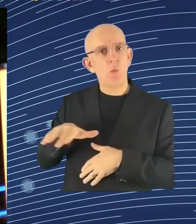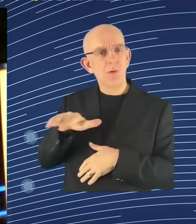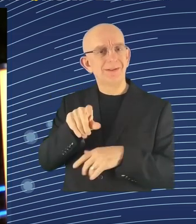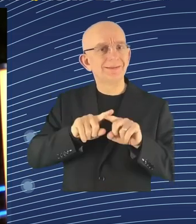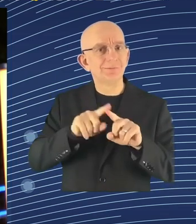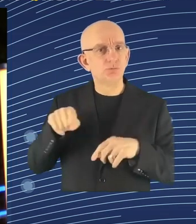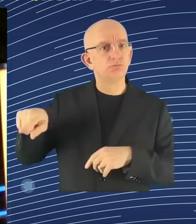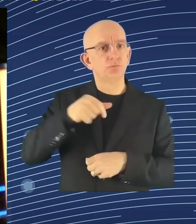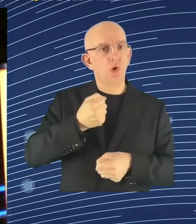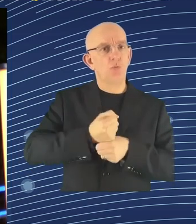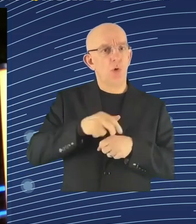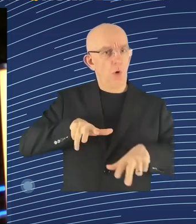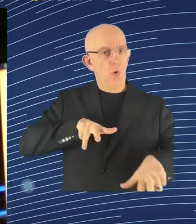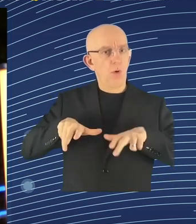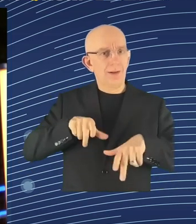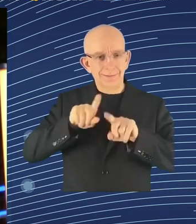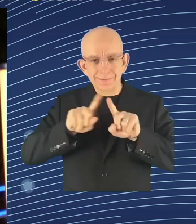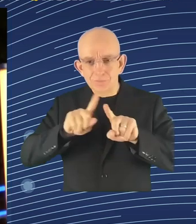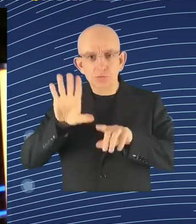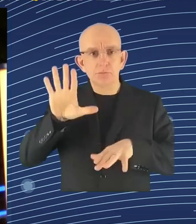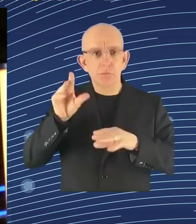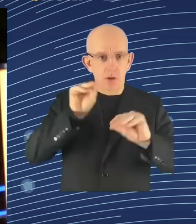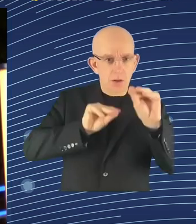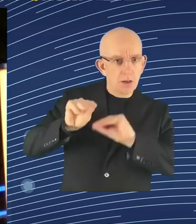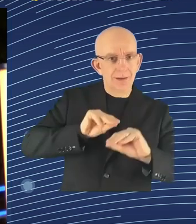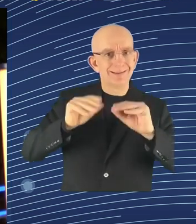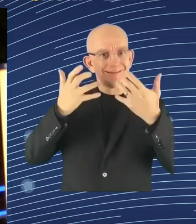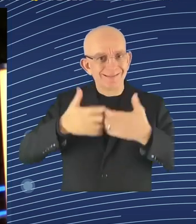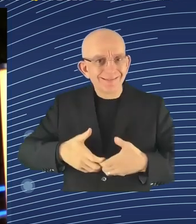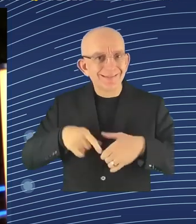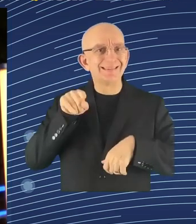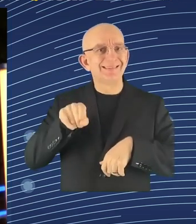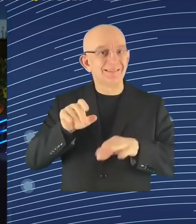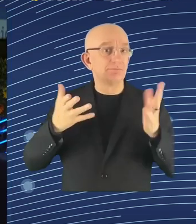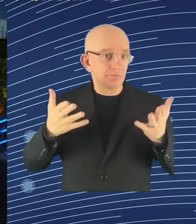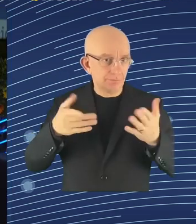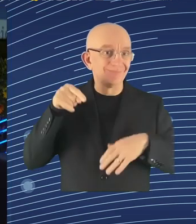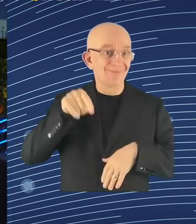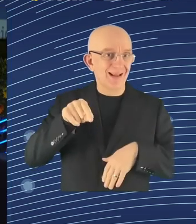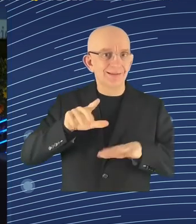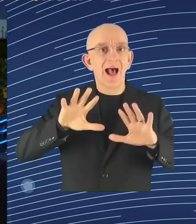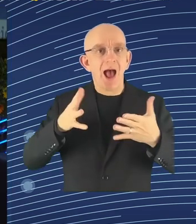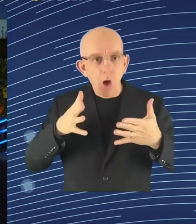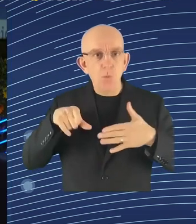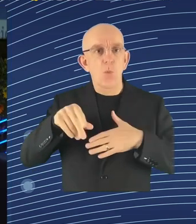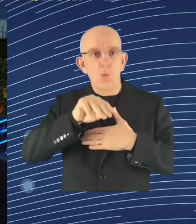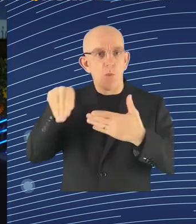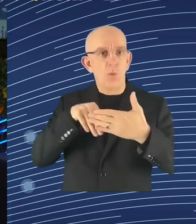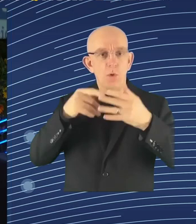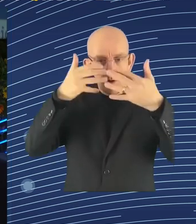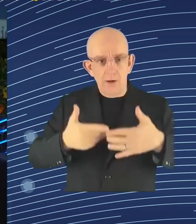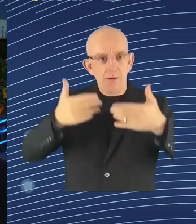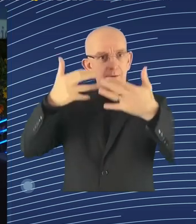yes, I take this job. I'm doing it. And the algorithm tells you what kind of job you have to do. And then,